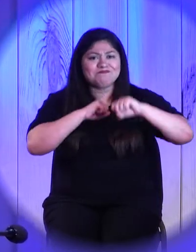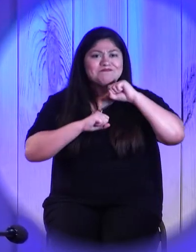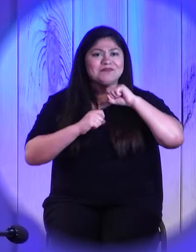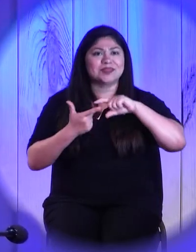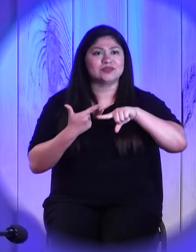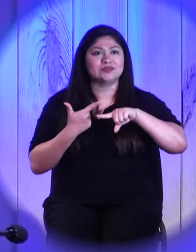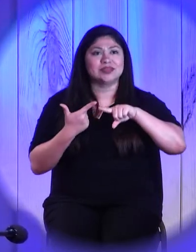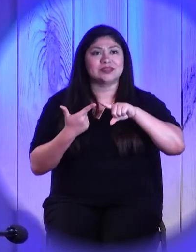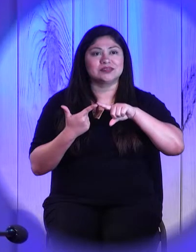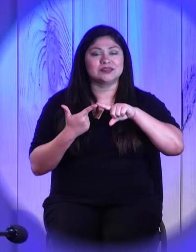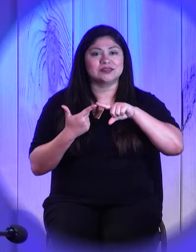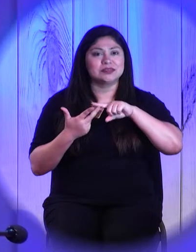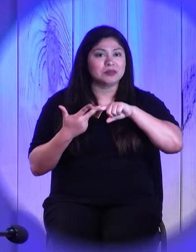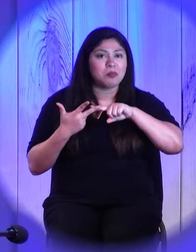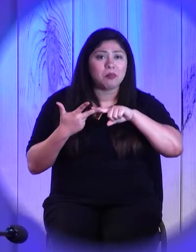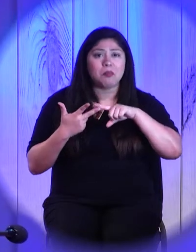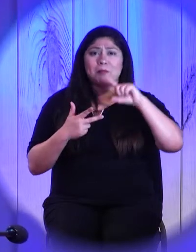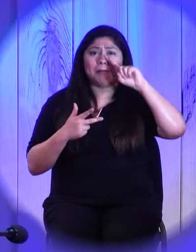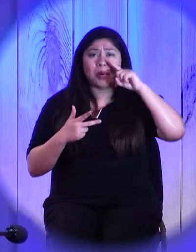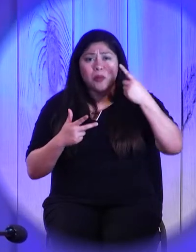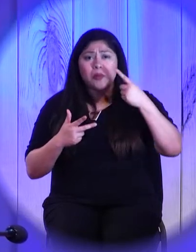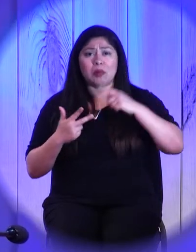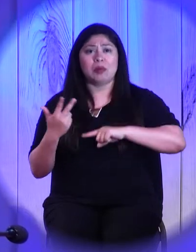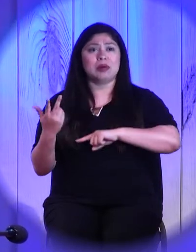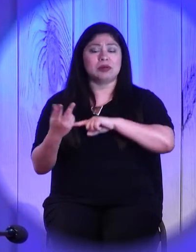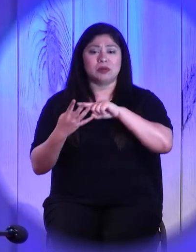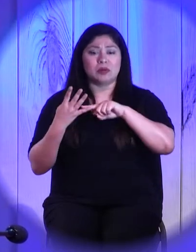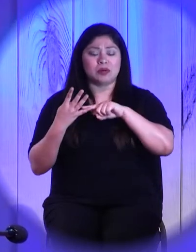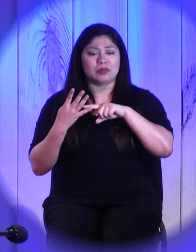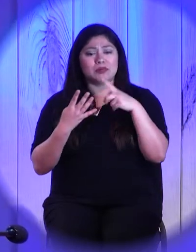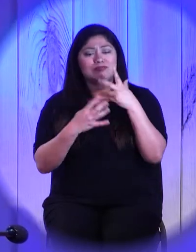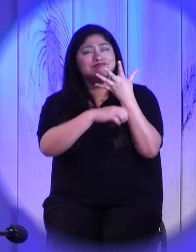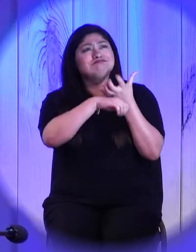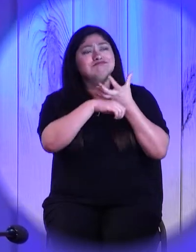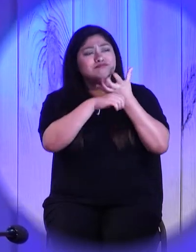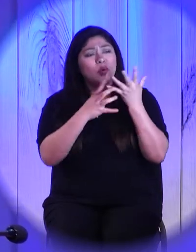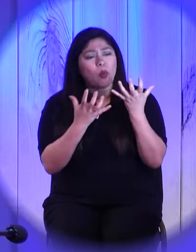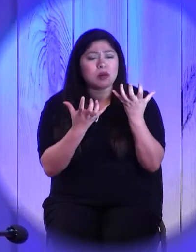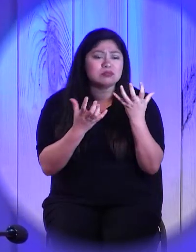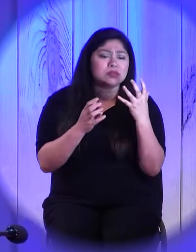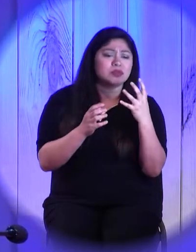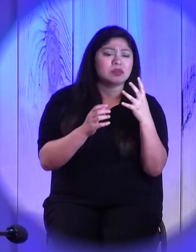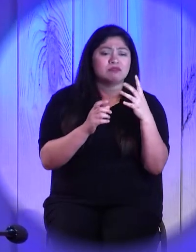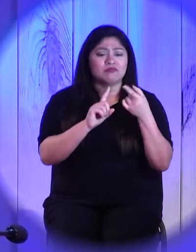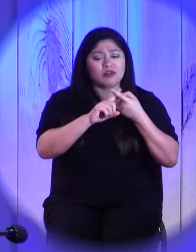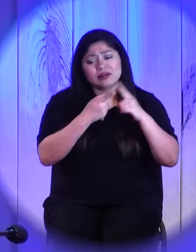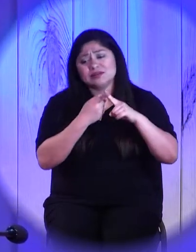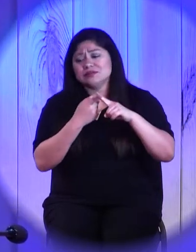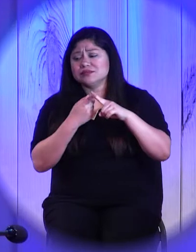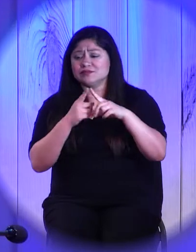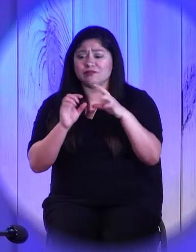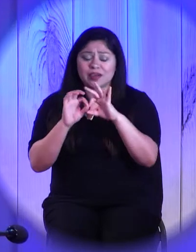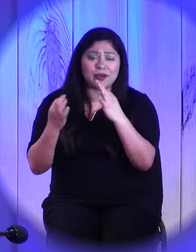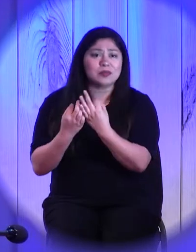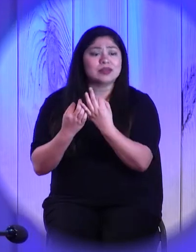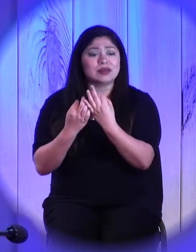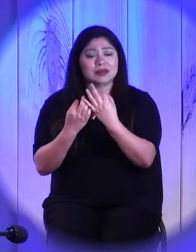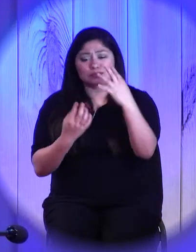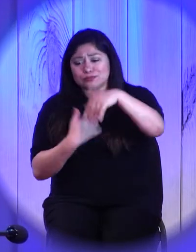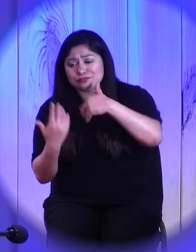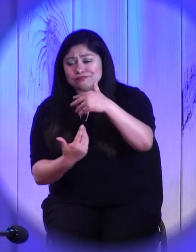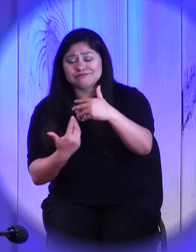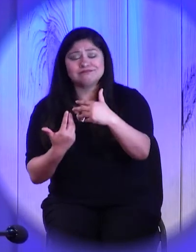whether we find ourselves bored or longing to be with friends and family, Lord, wherever we are,